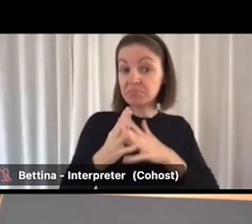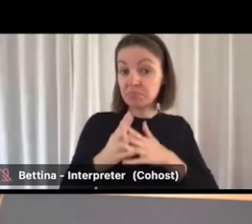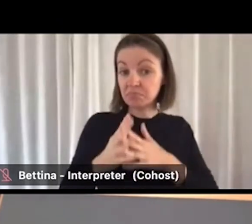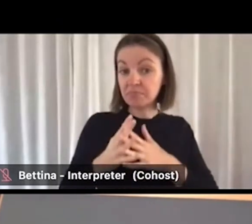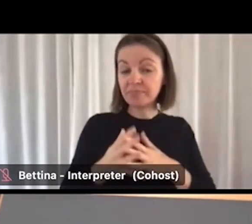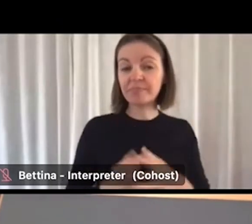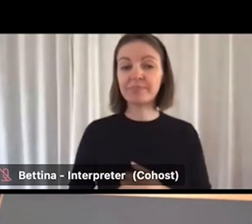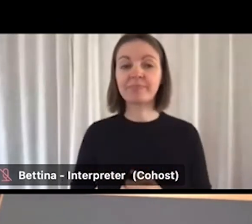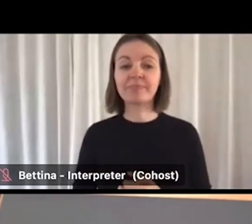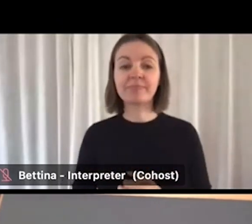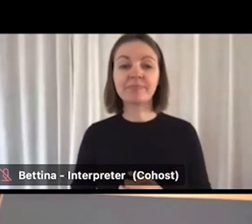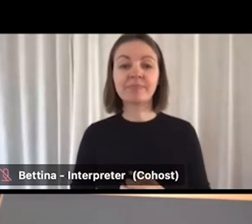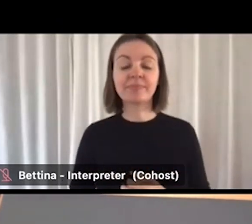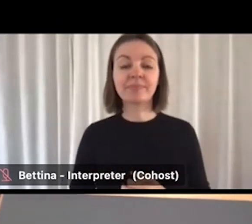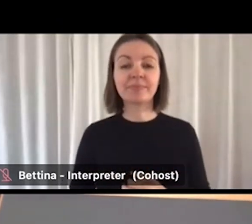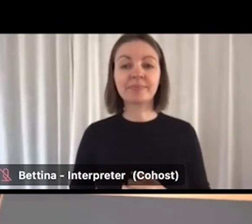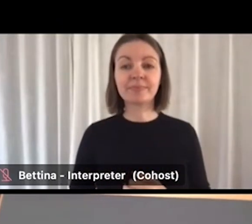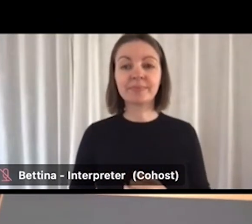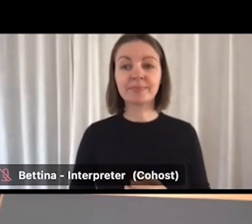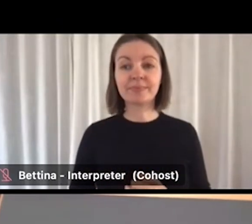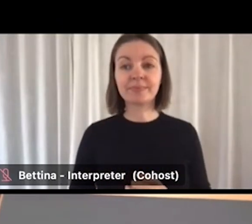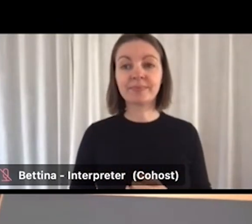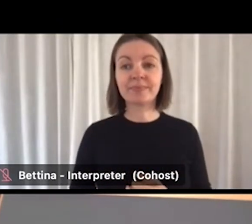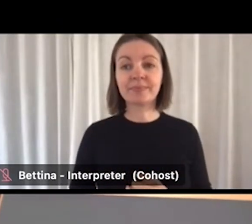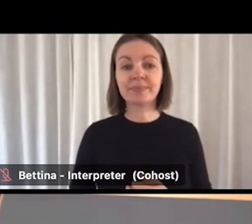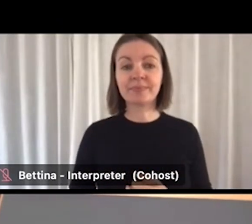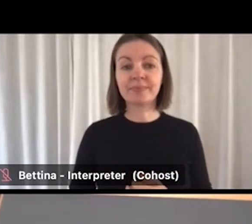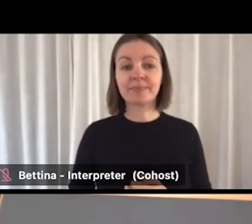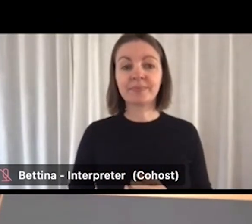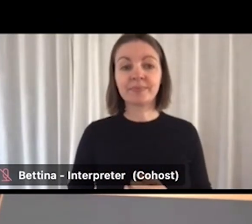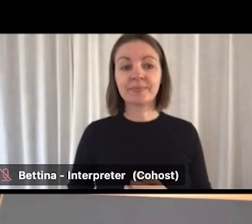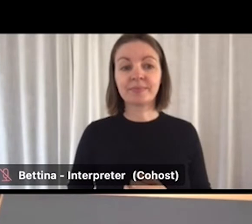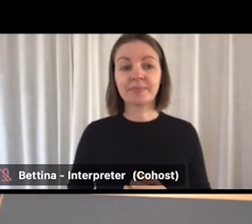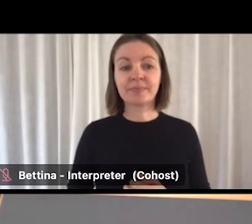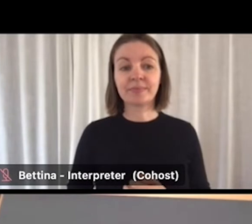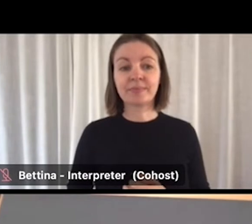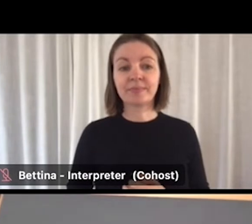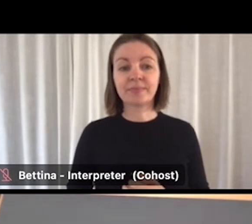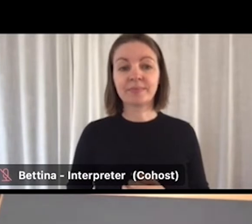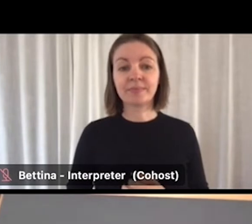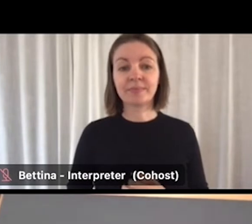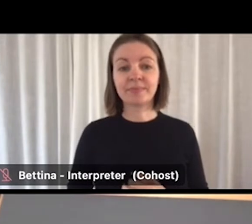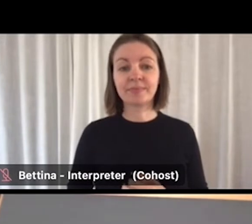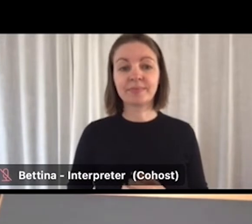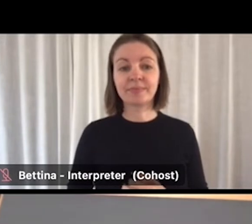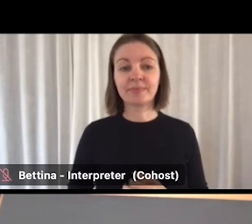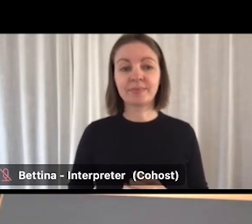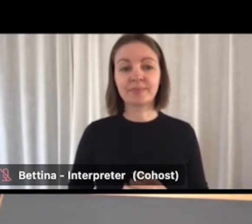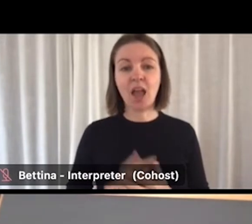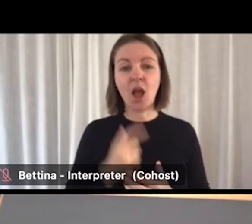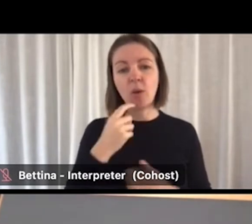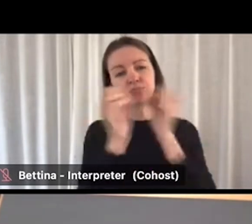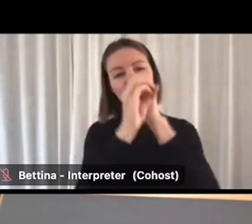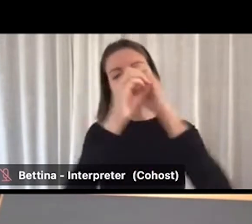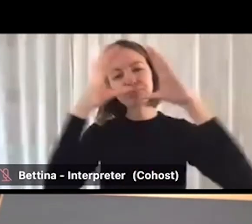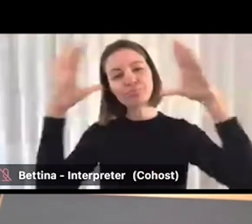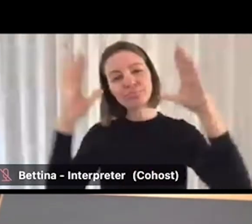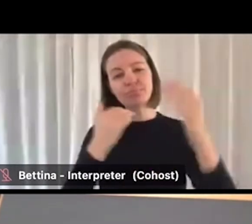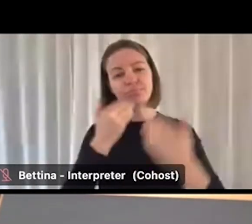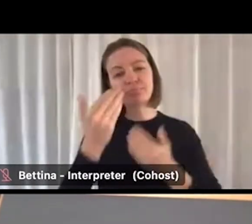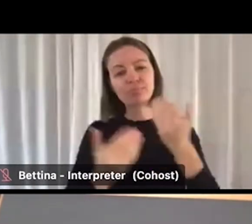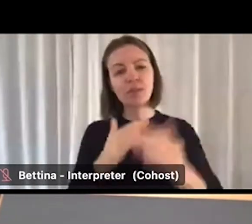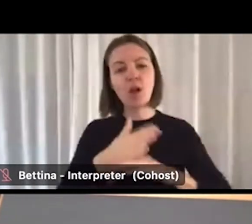So moving on, I'll provide you with a high level overview of Workforce Australia,